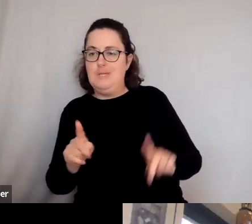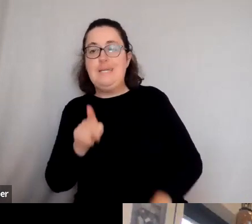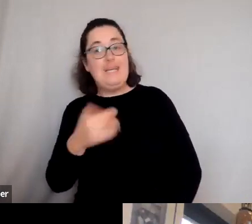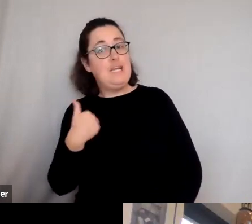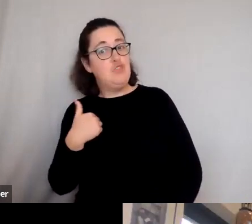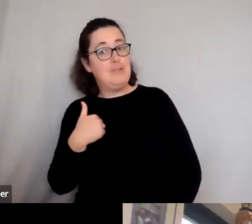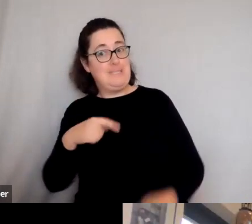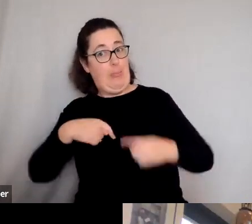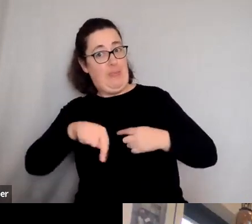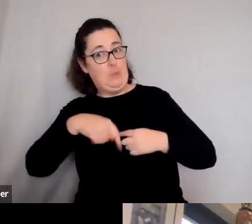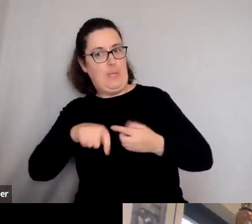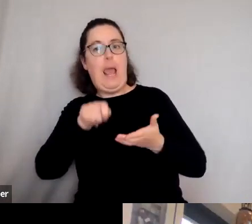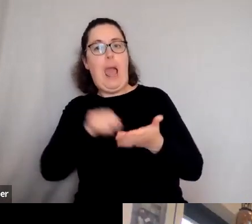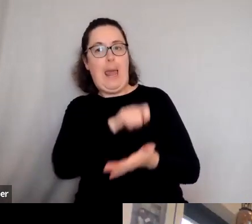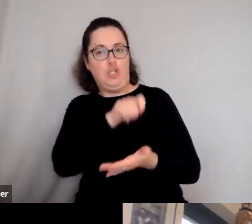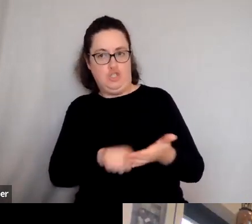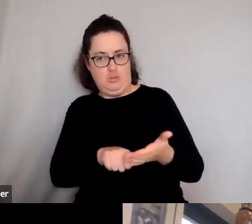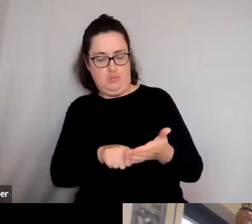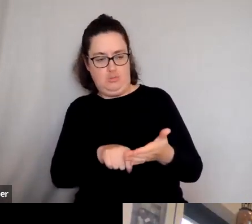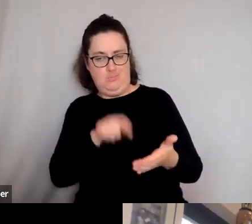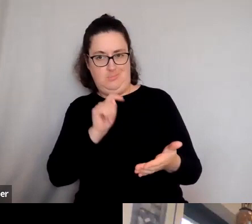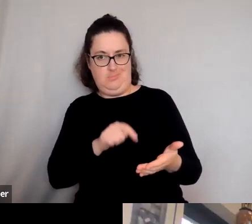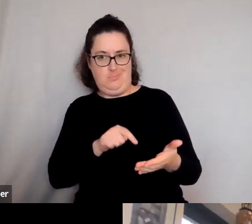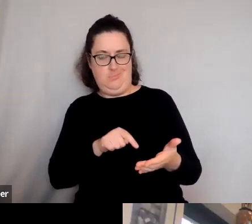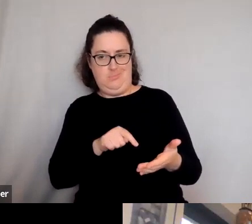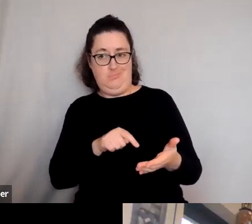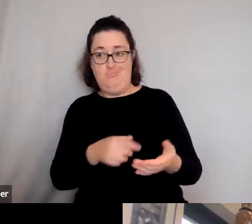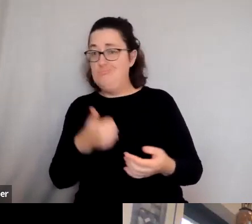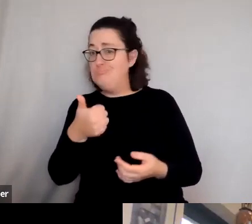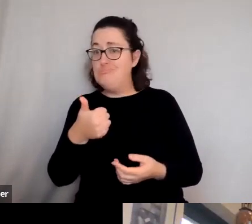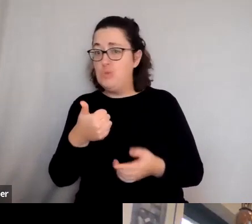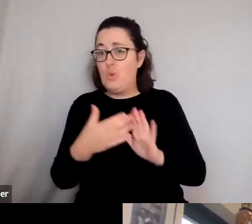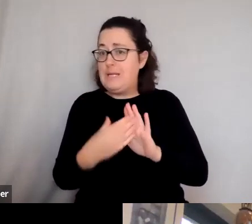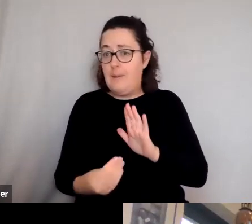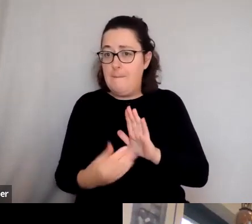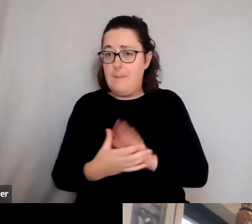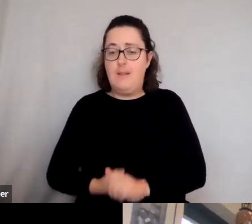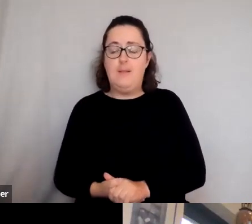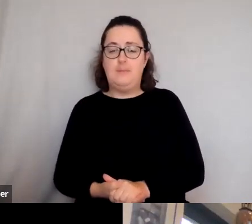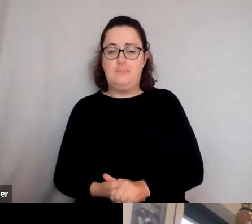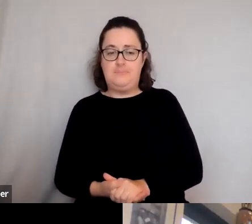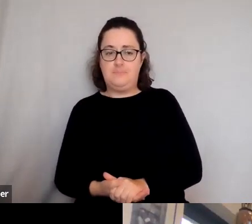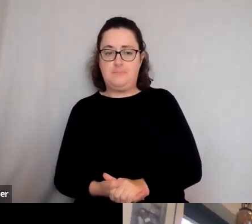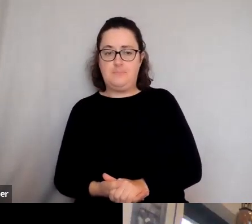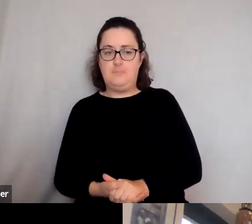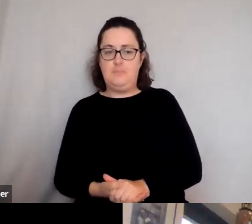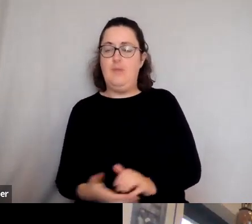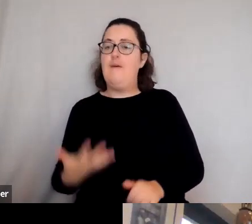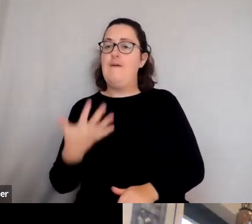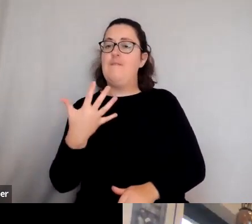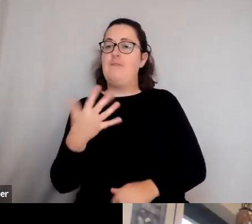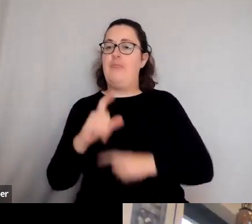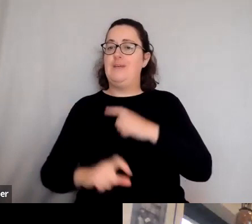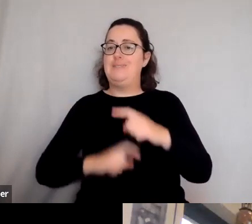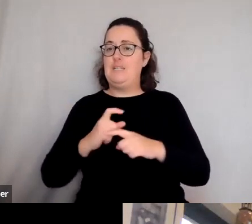is really the theme of this week, is a very good, is a good case in point. Because if you were to go to 5th century BC